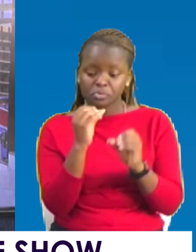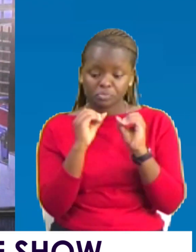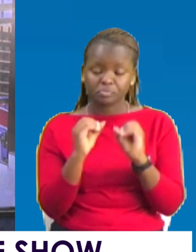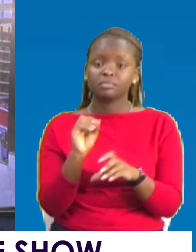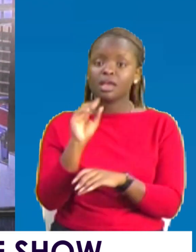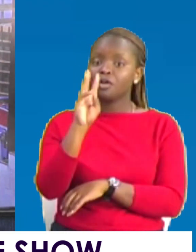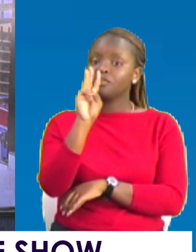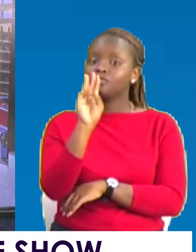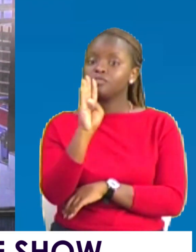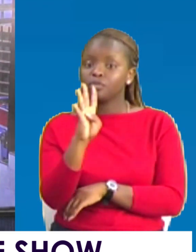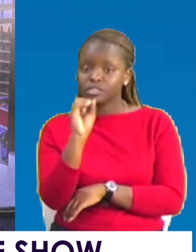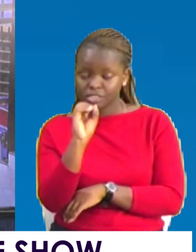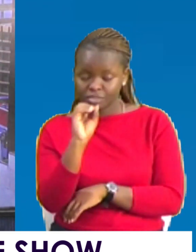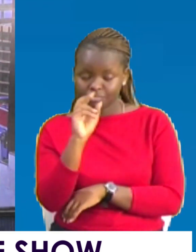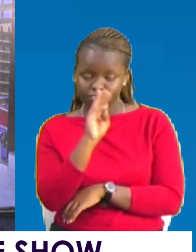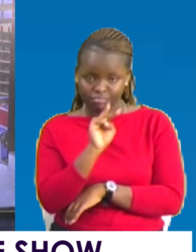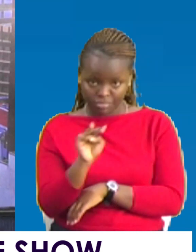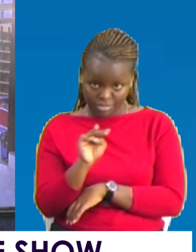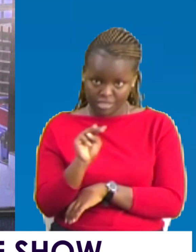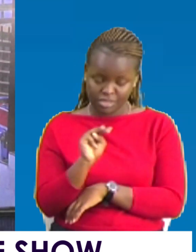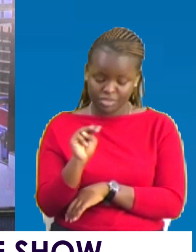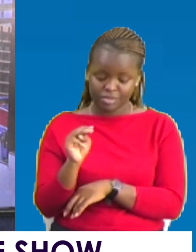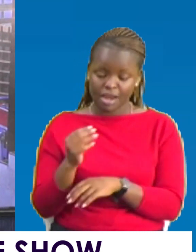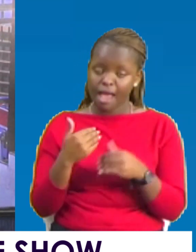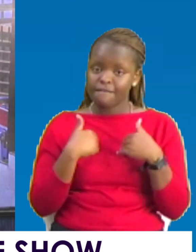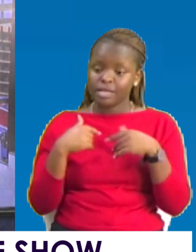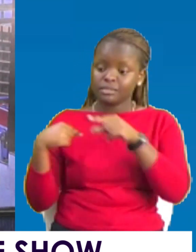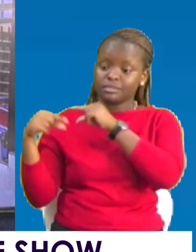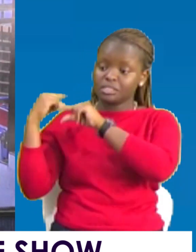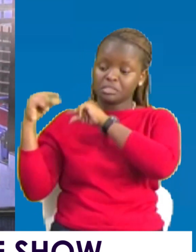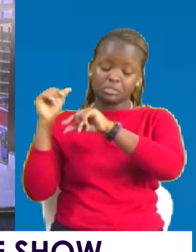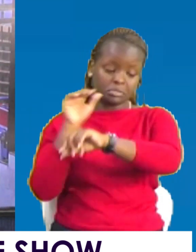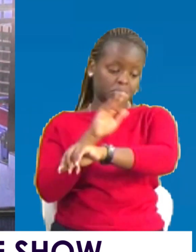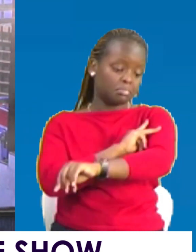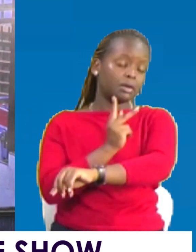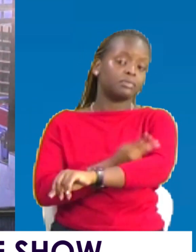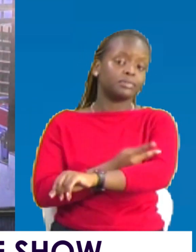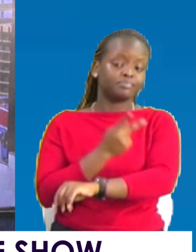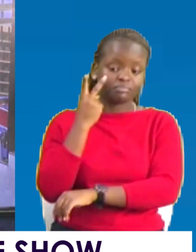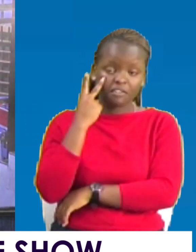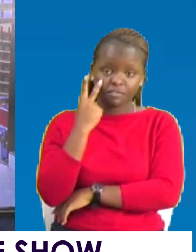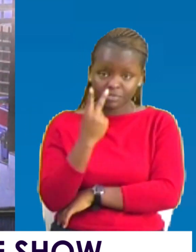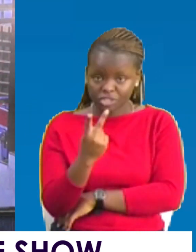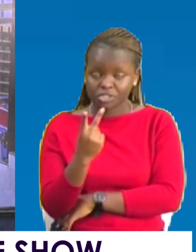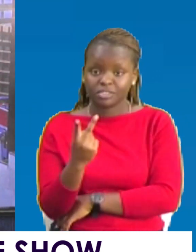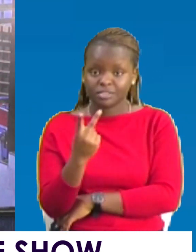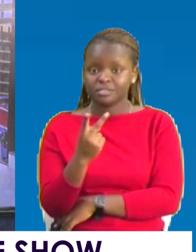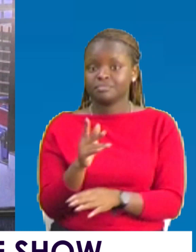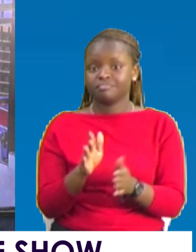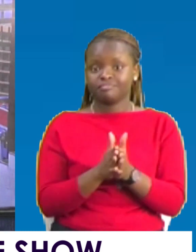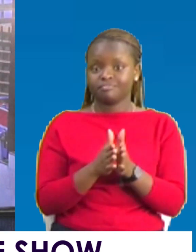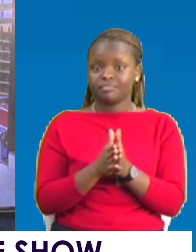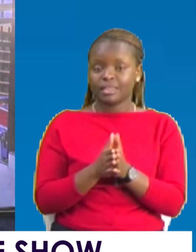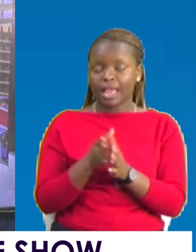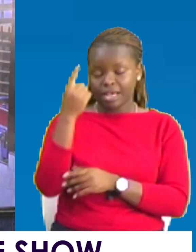Trust you me. We are handling a generation of power. We are handling visions. We are handling dreams.